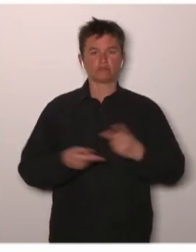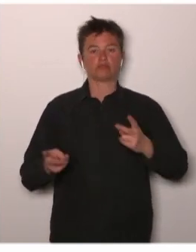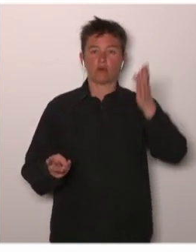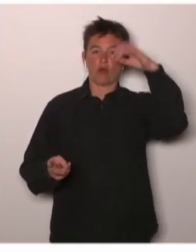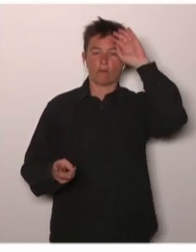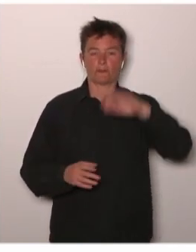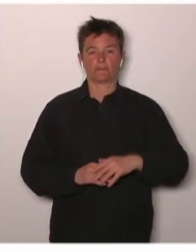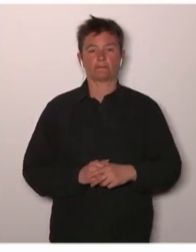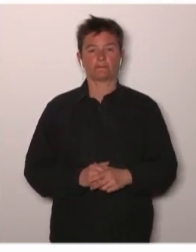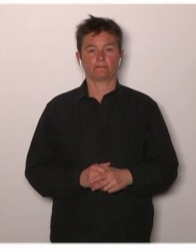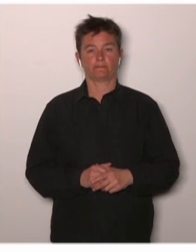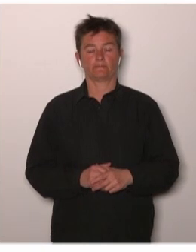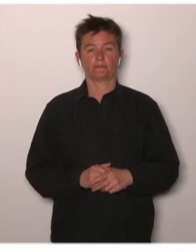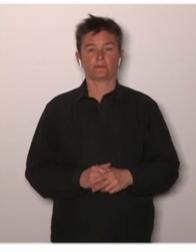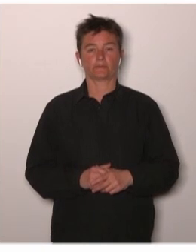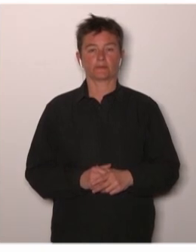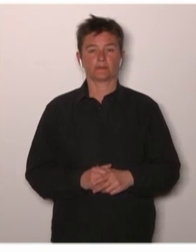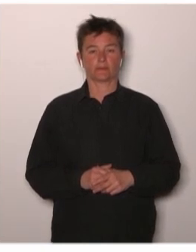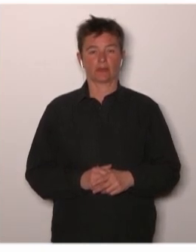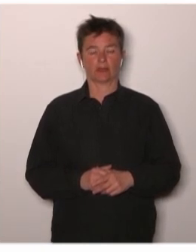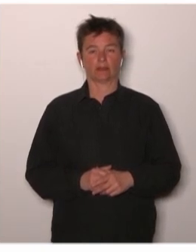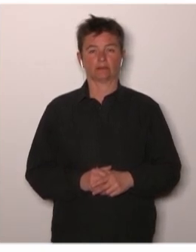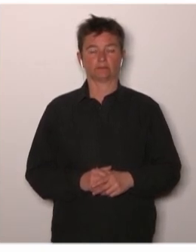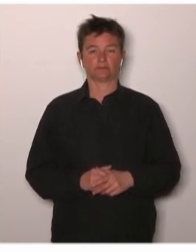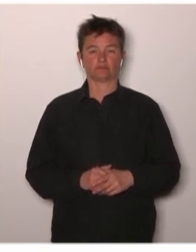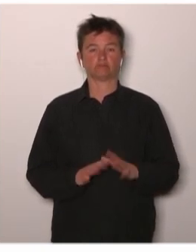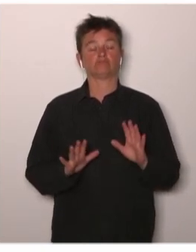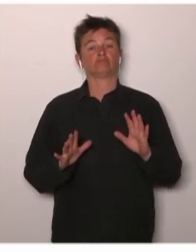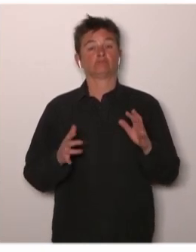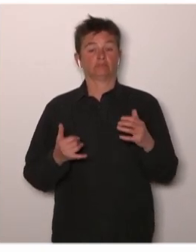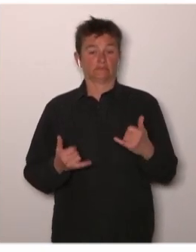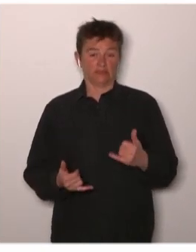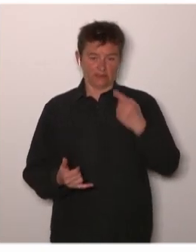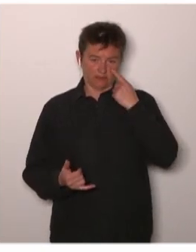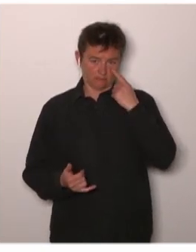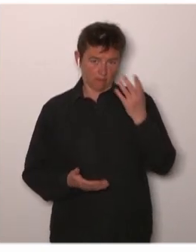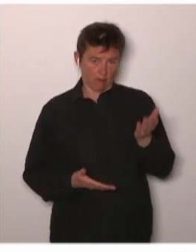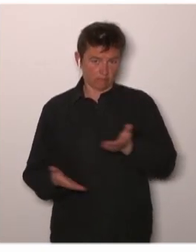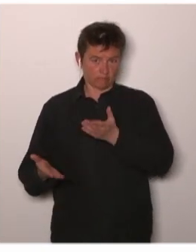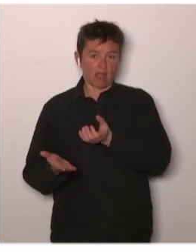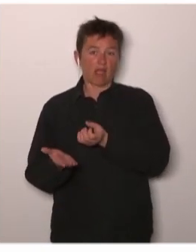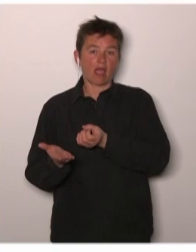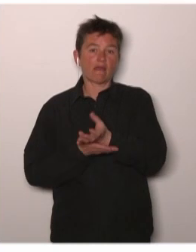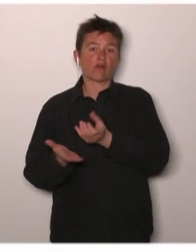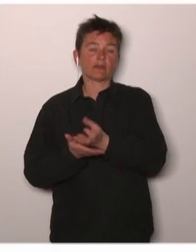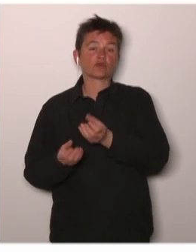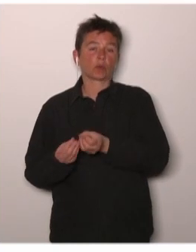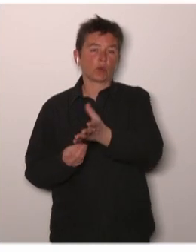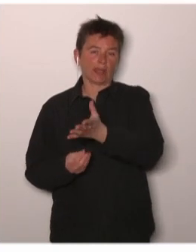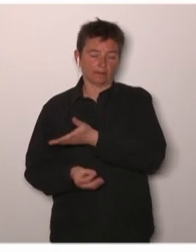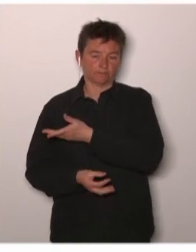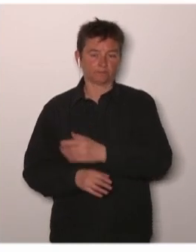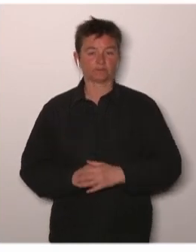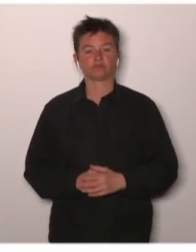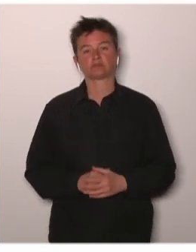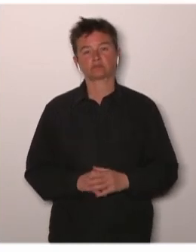illustrate sorry so here you have the data so I think to get really into your question